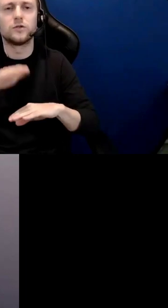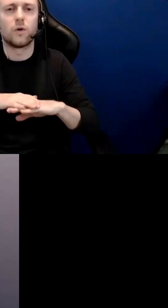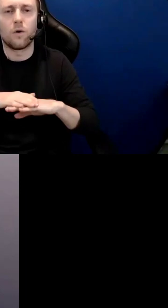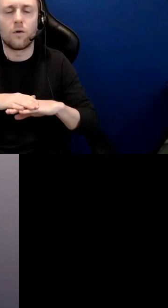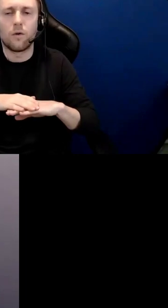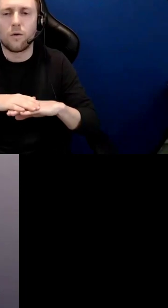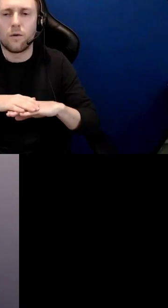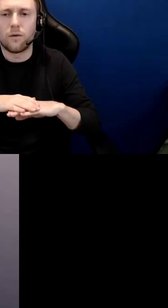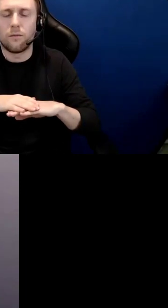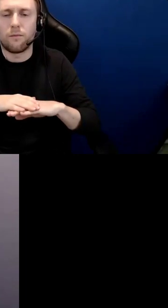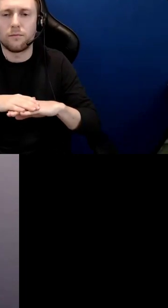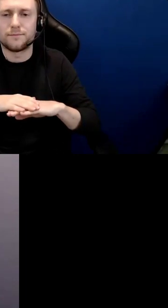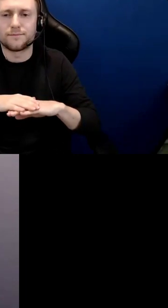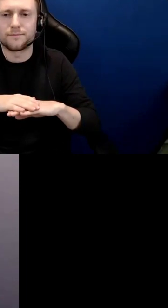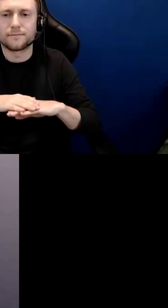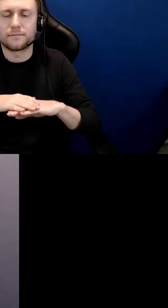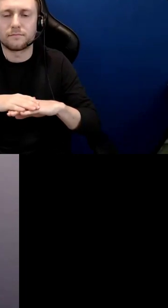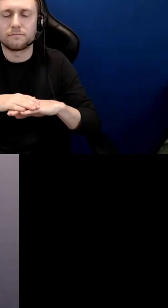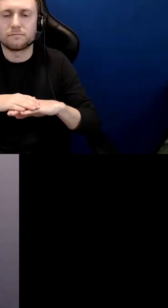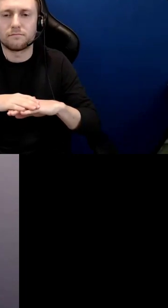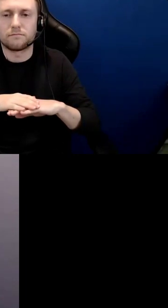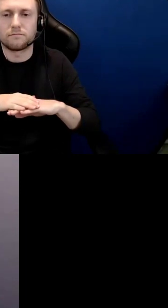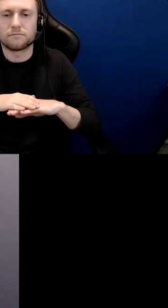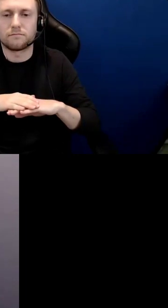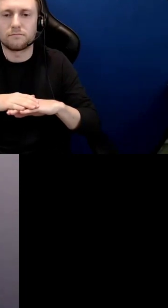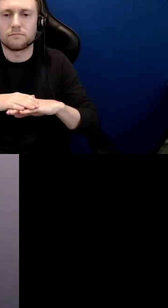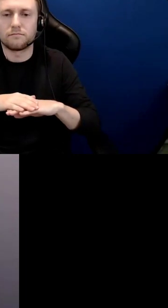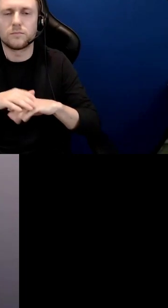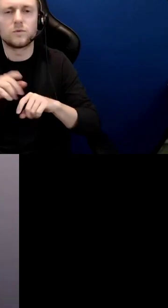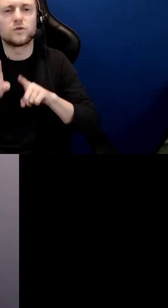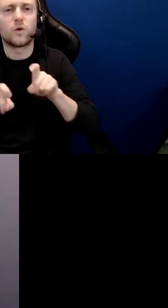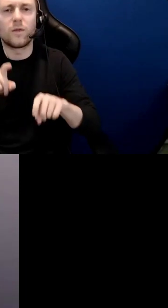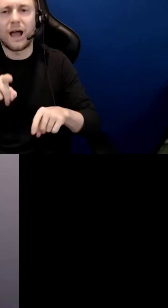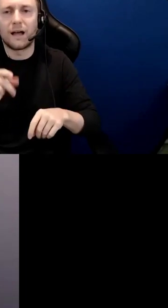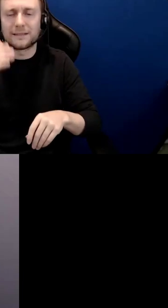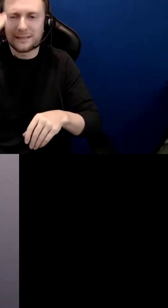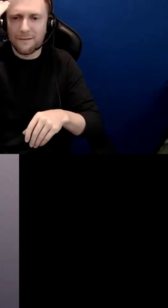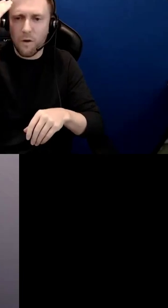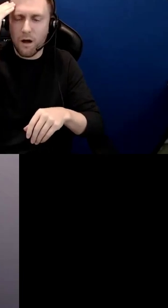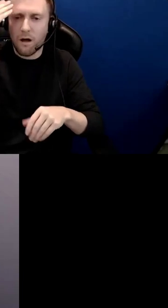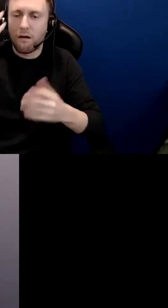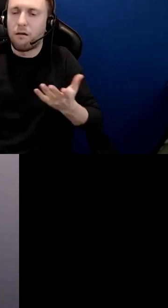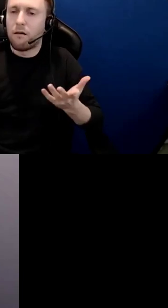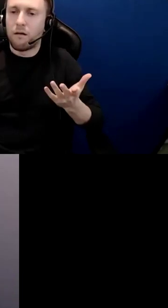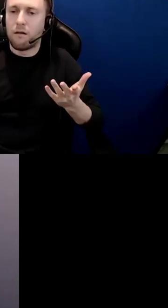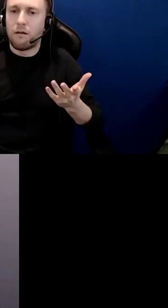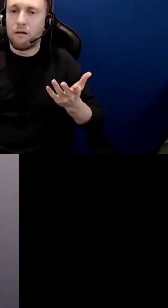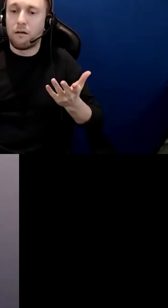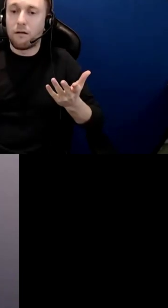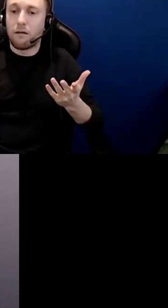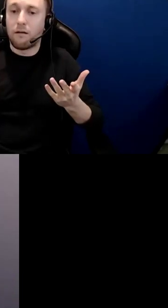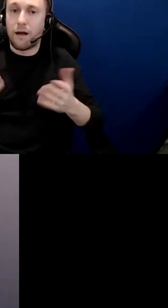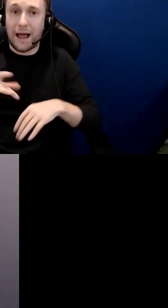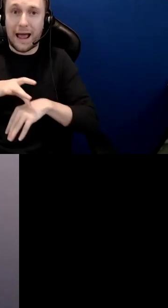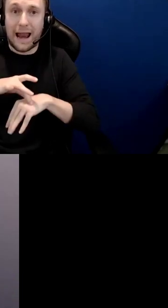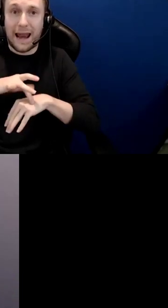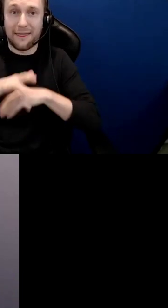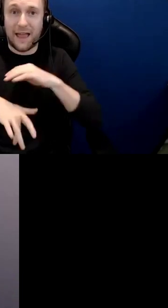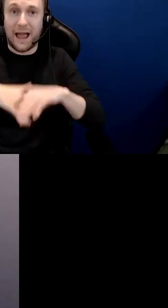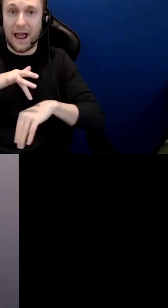where we live with in on the lands that we refer to as many of us referred to as turtle island